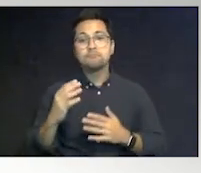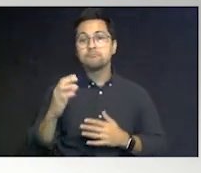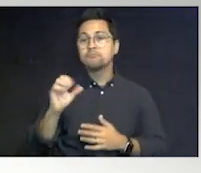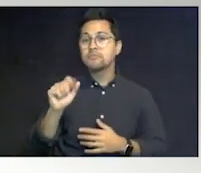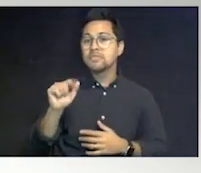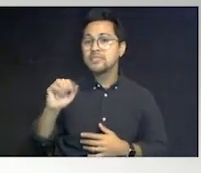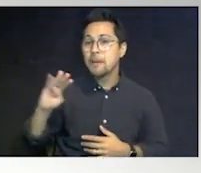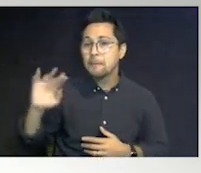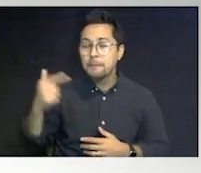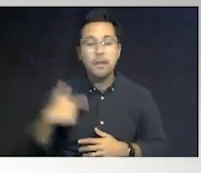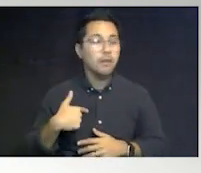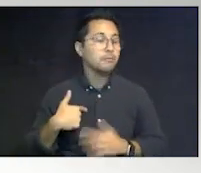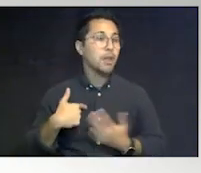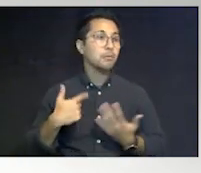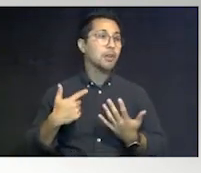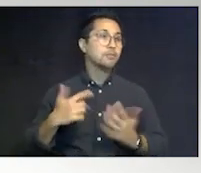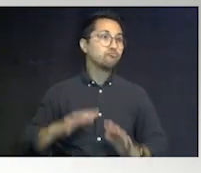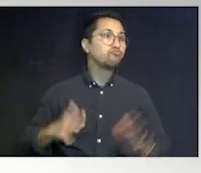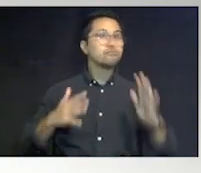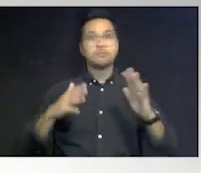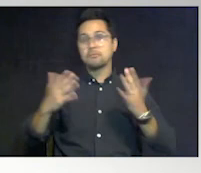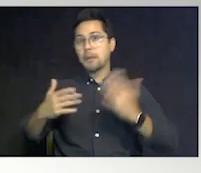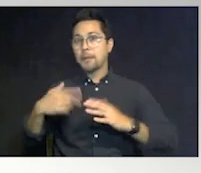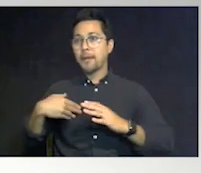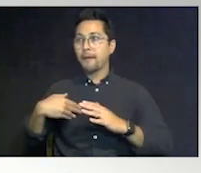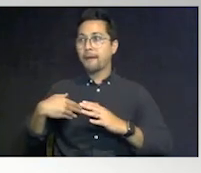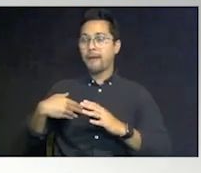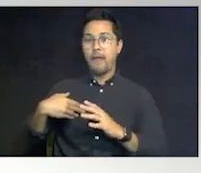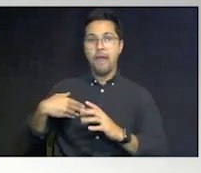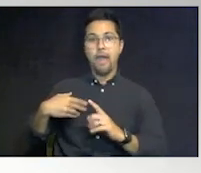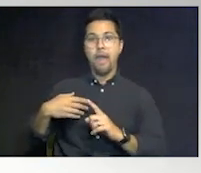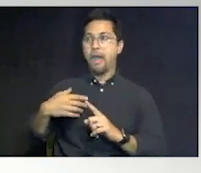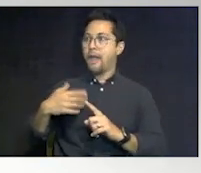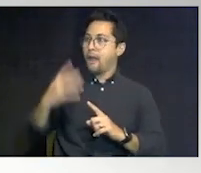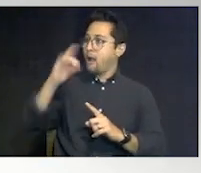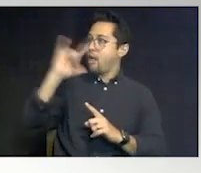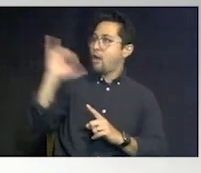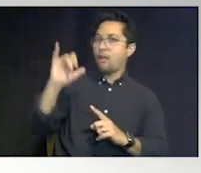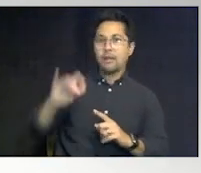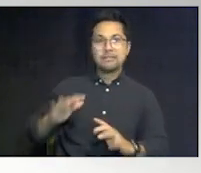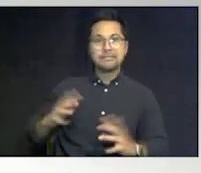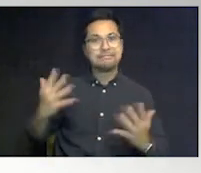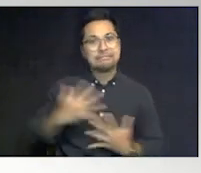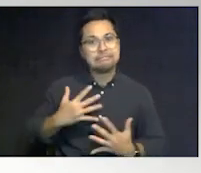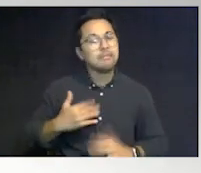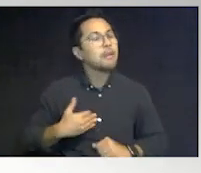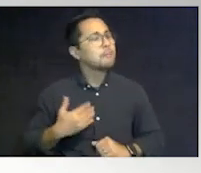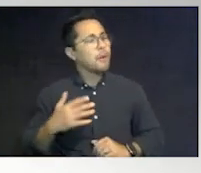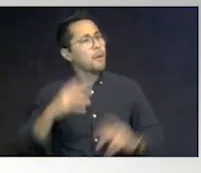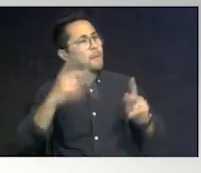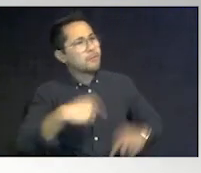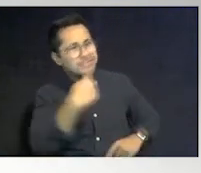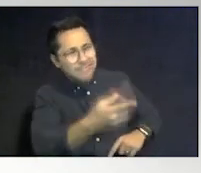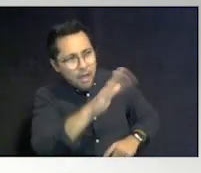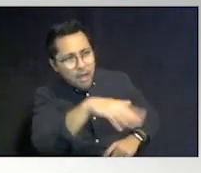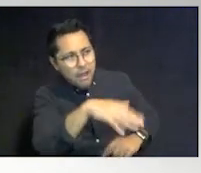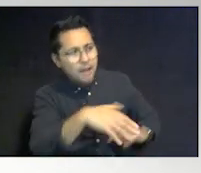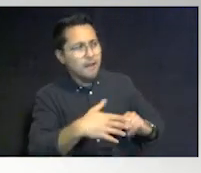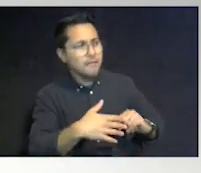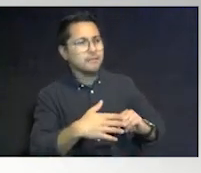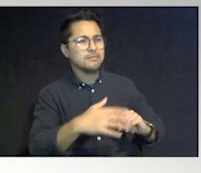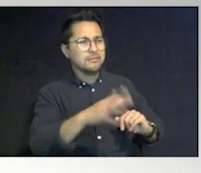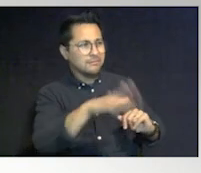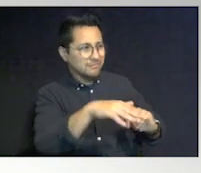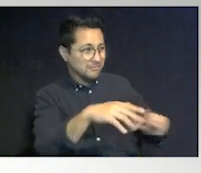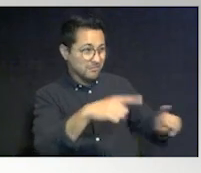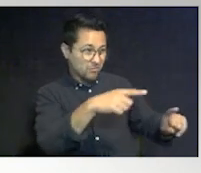to some people, may be scary to some people or completely out of the norm for them. So the person may say to the child, hey, listen,